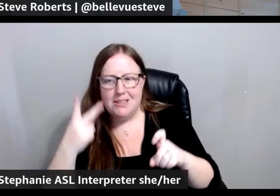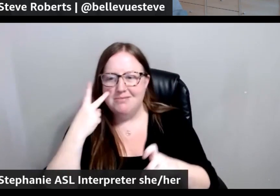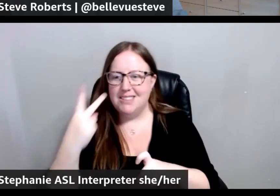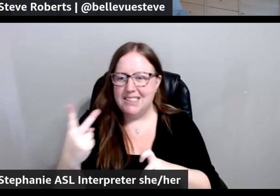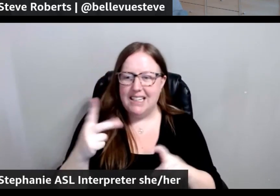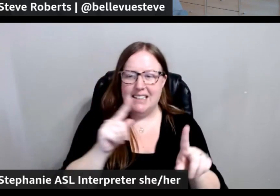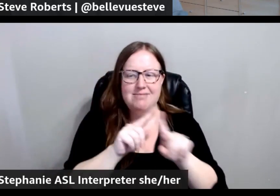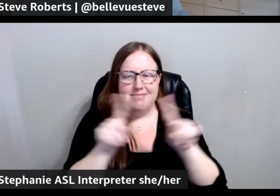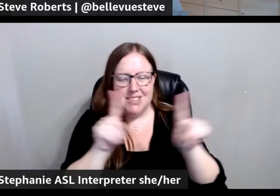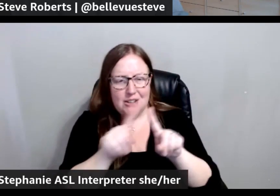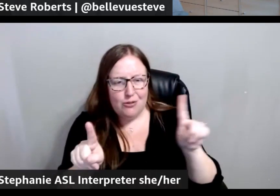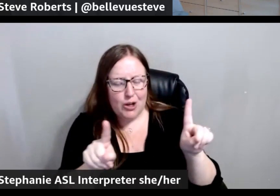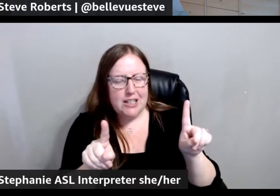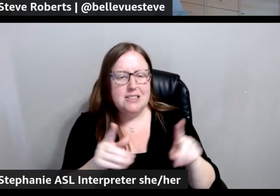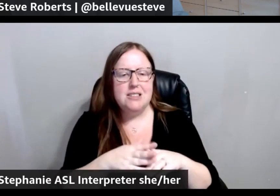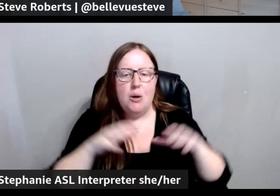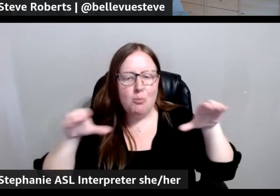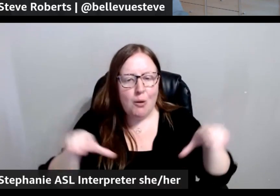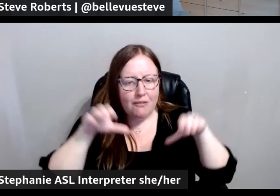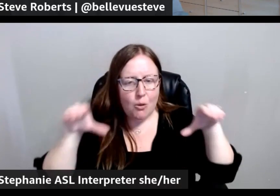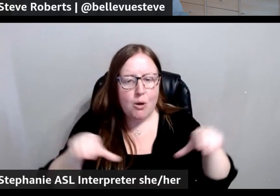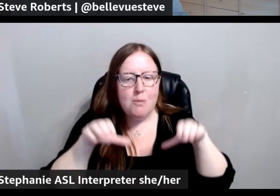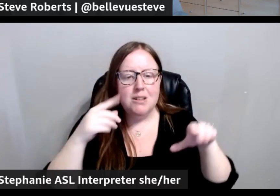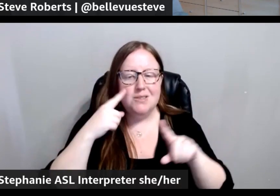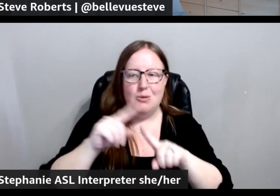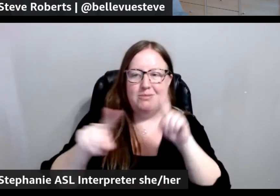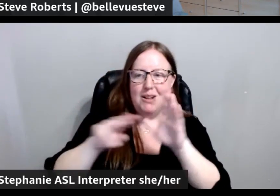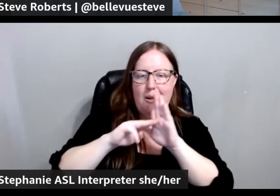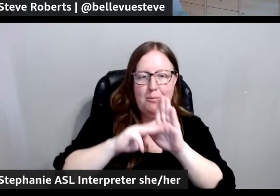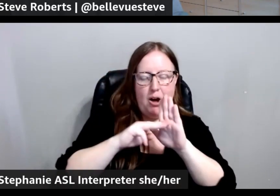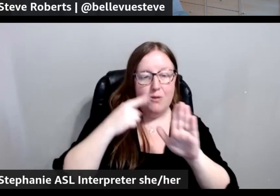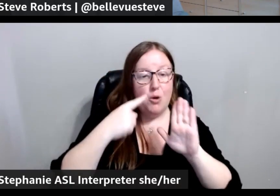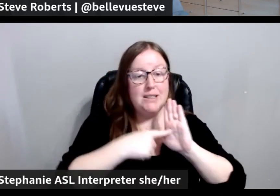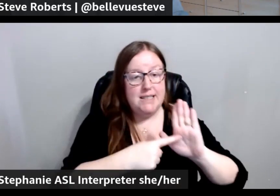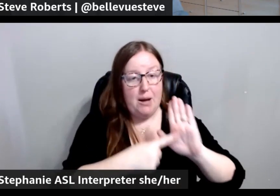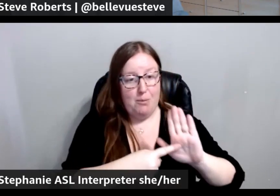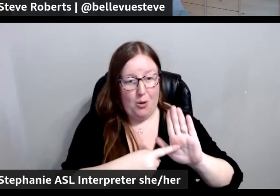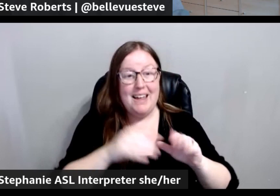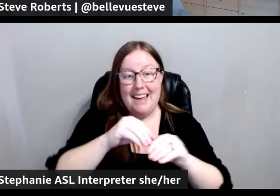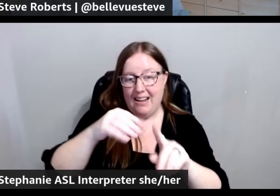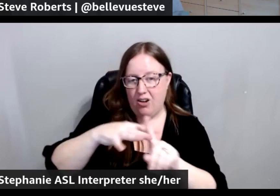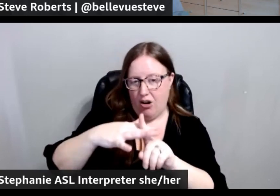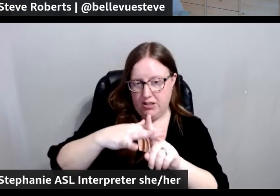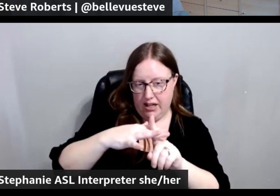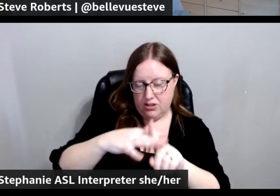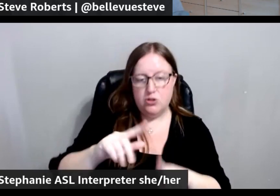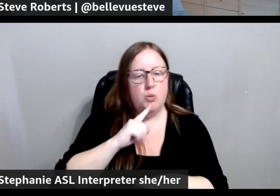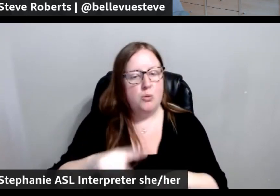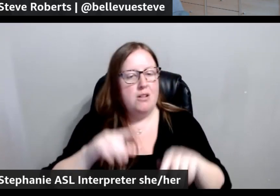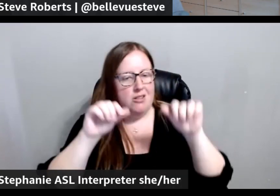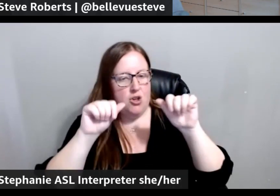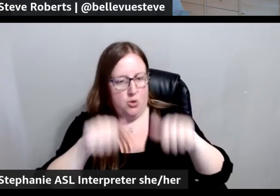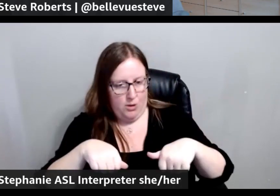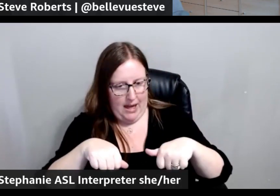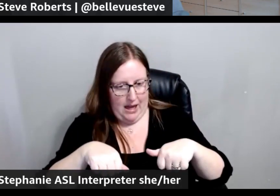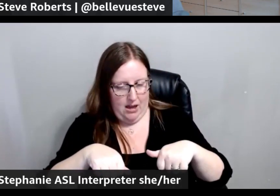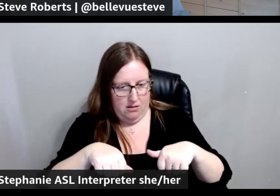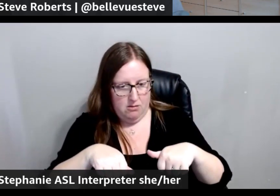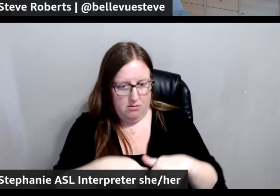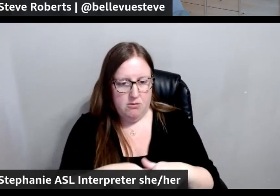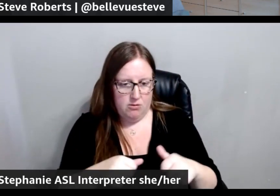performance of different models, for example, in context, is something that you'll be able to do quite